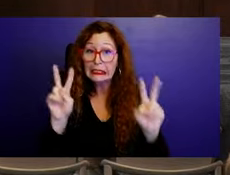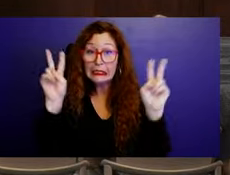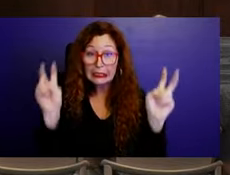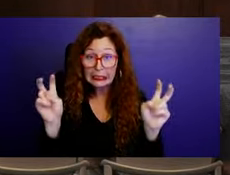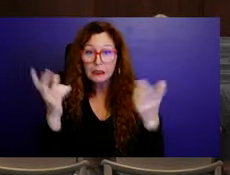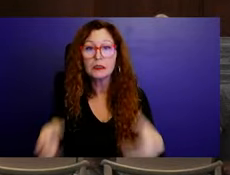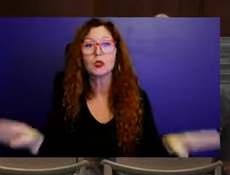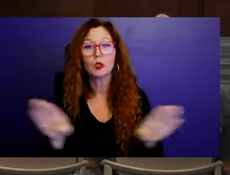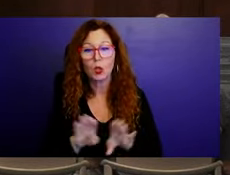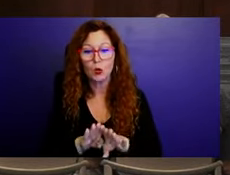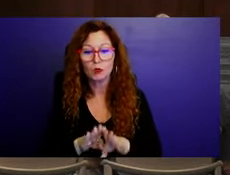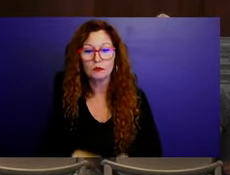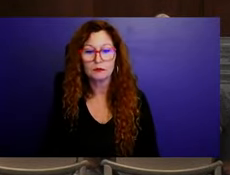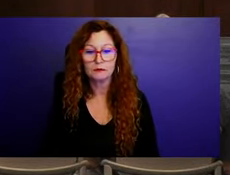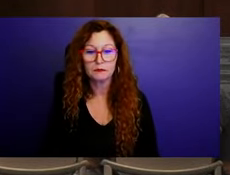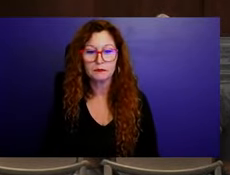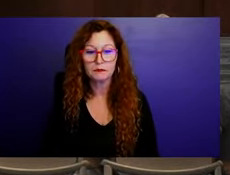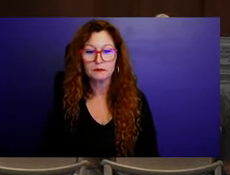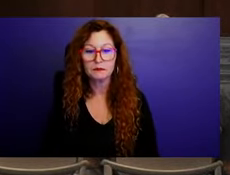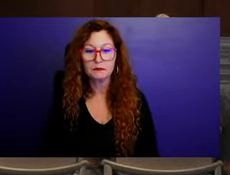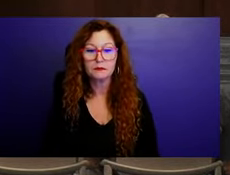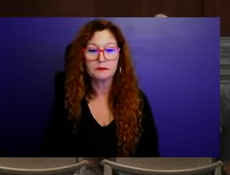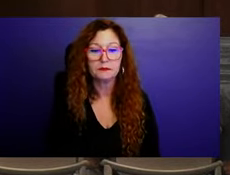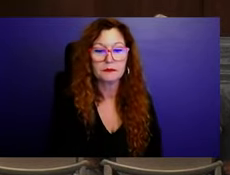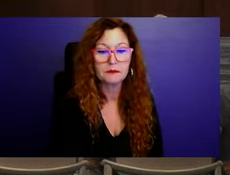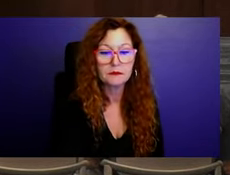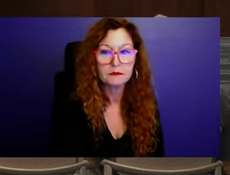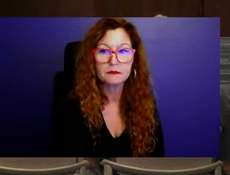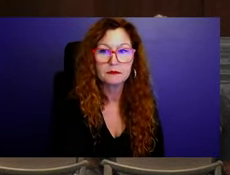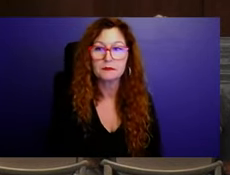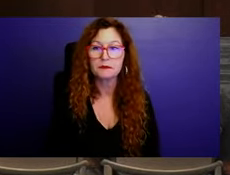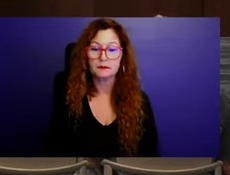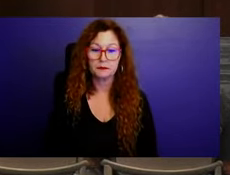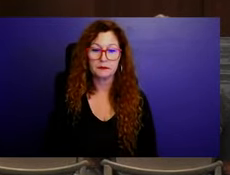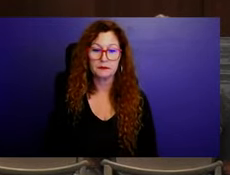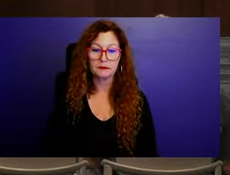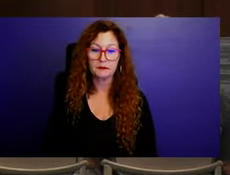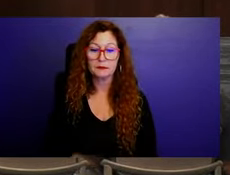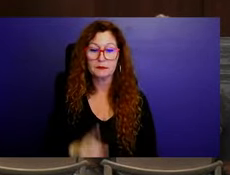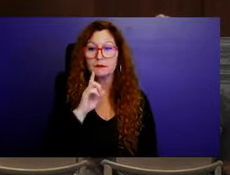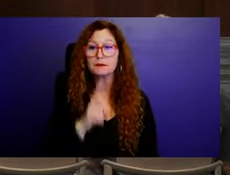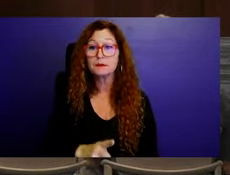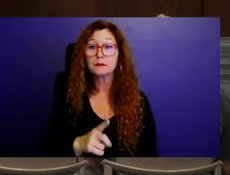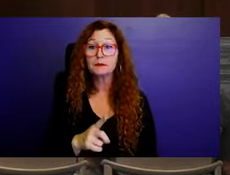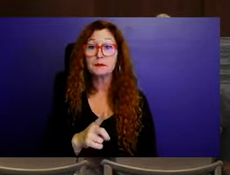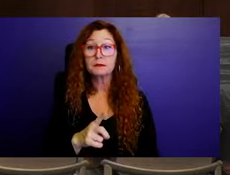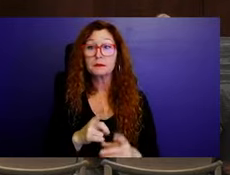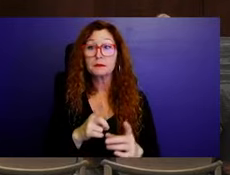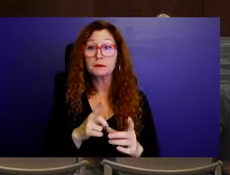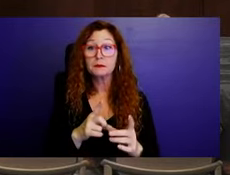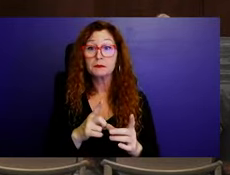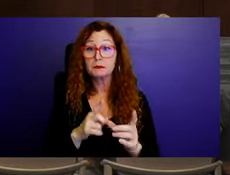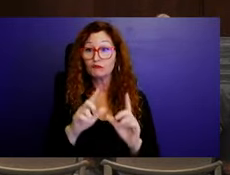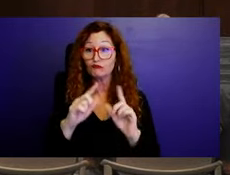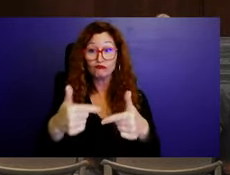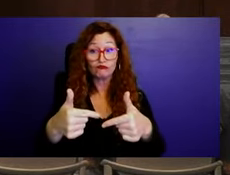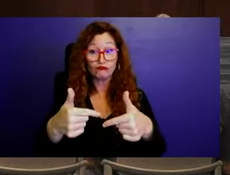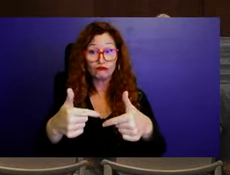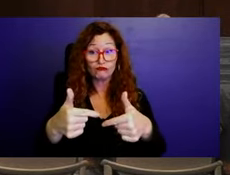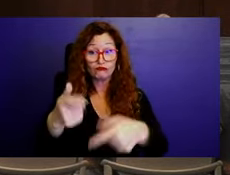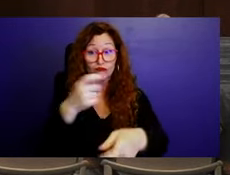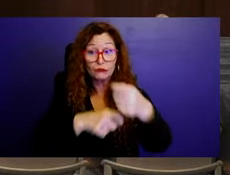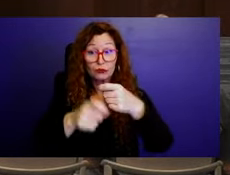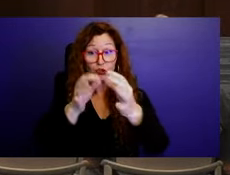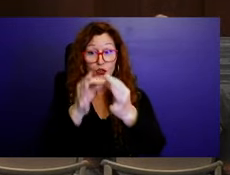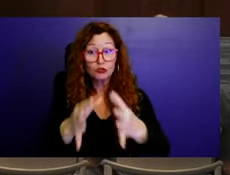administrative, so let's move on to consent agenda. Are there any items under consent agenda that my colleagues would like to pull? Let's